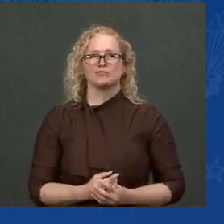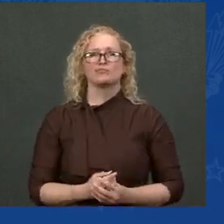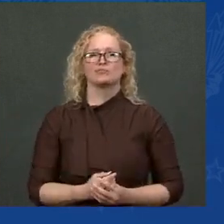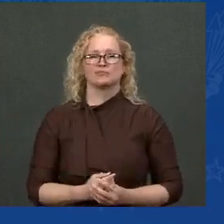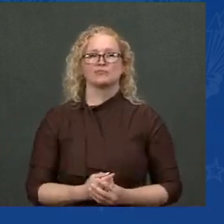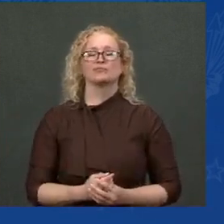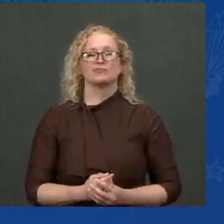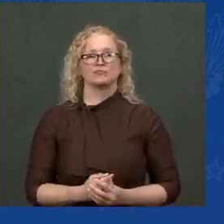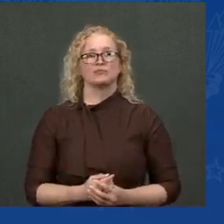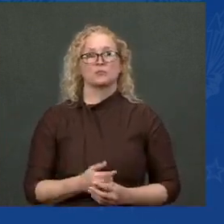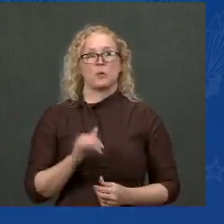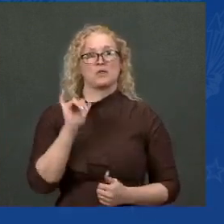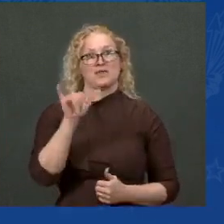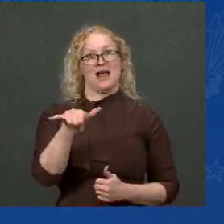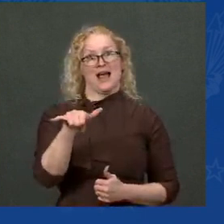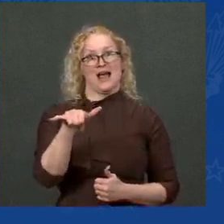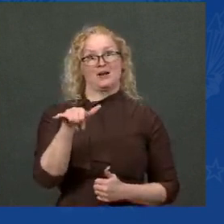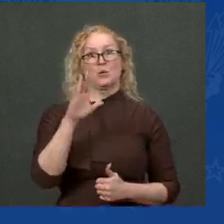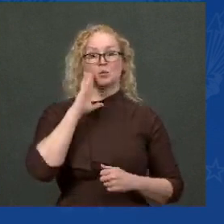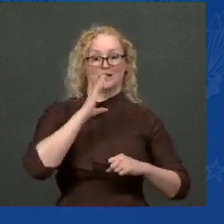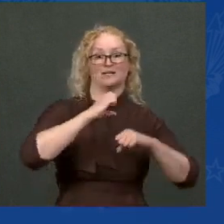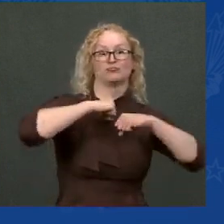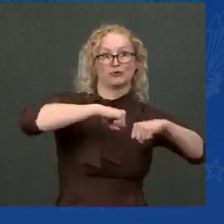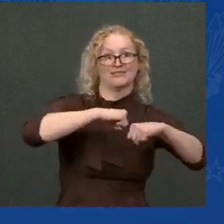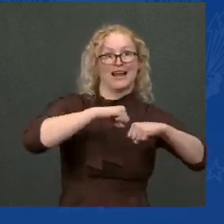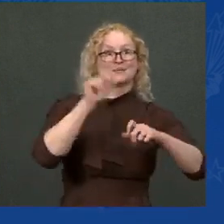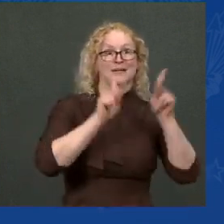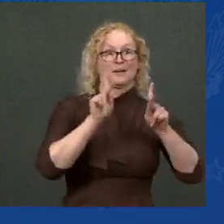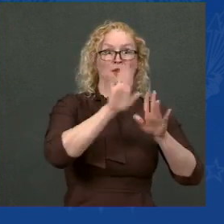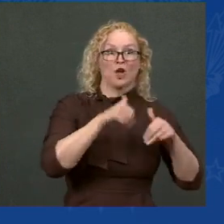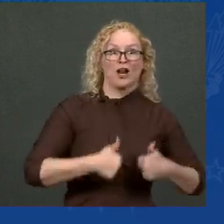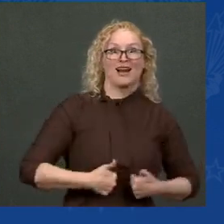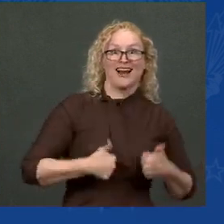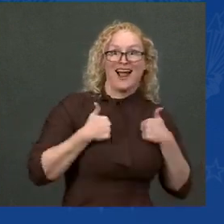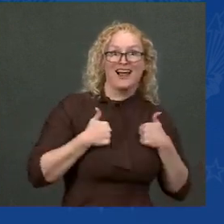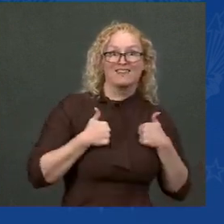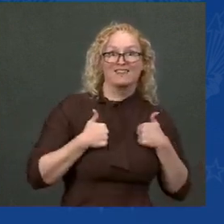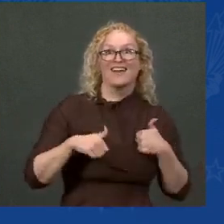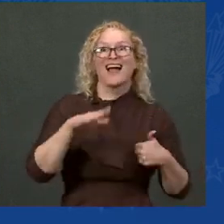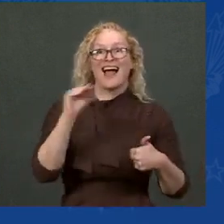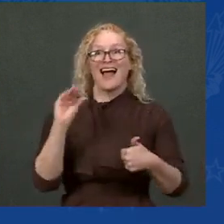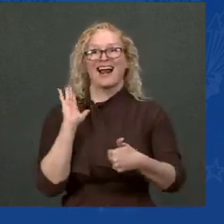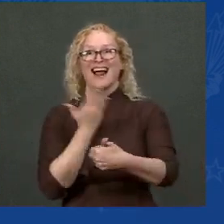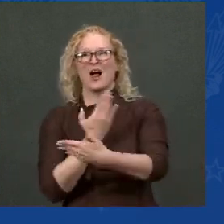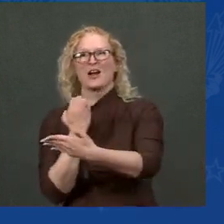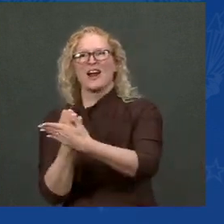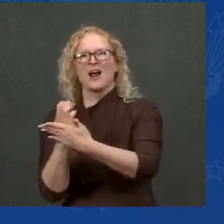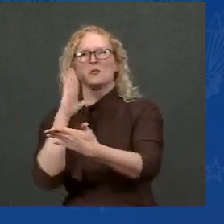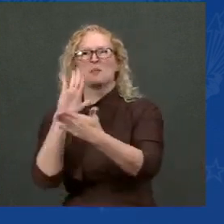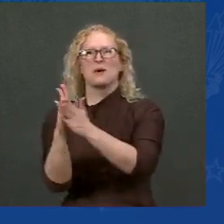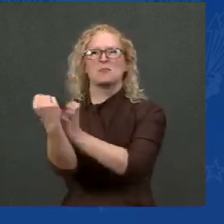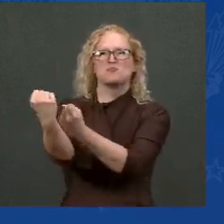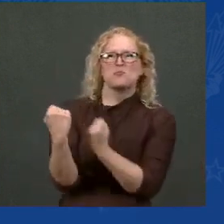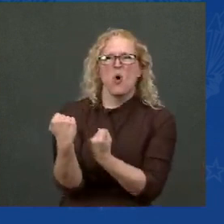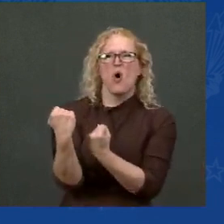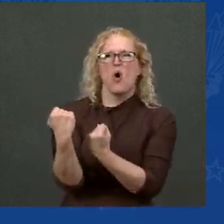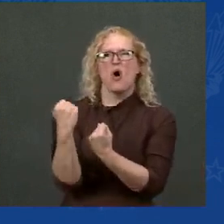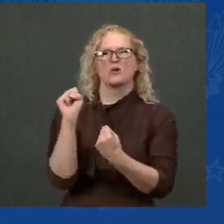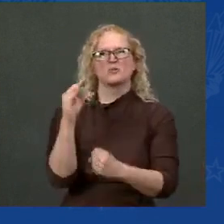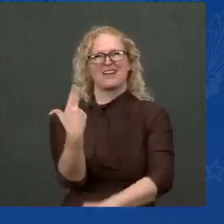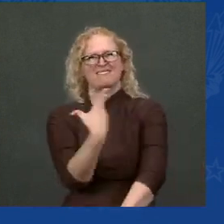progress. As of this week, 70 percent of American adults are fully vaccinated. More than